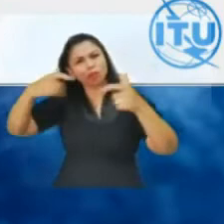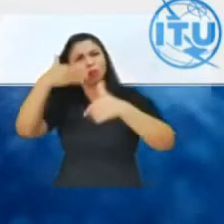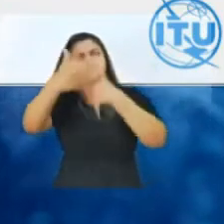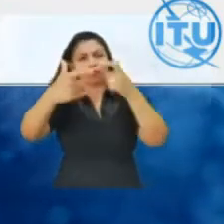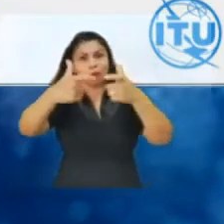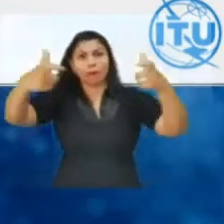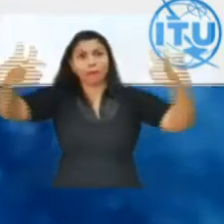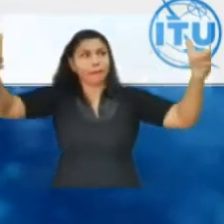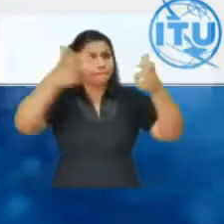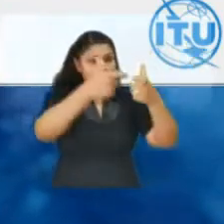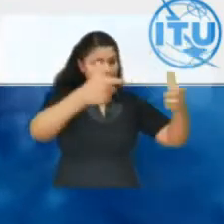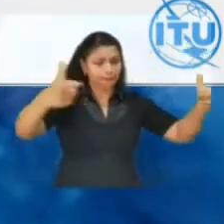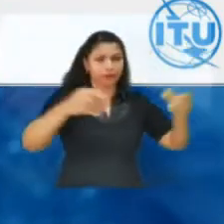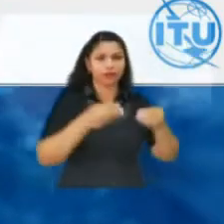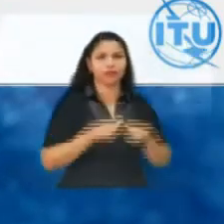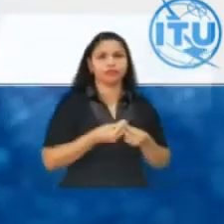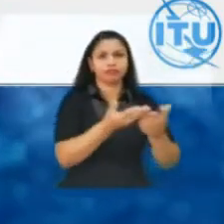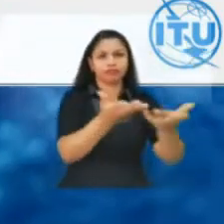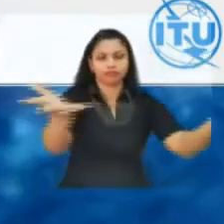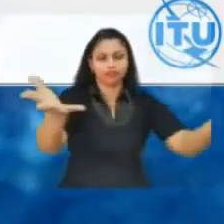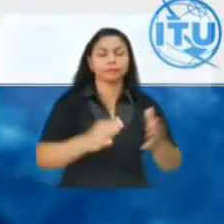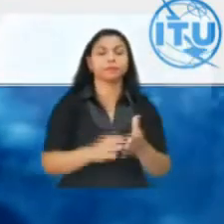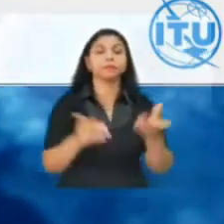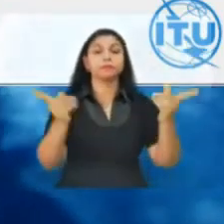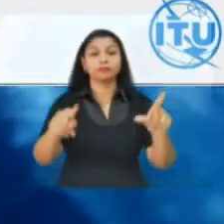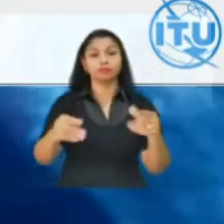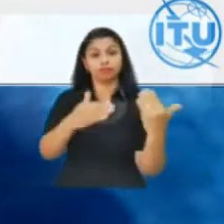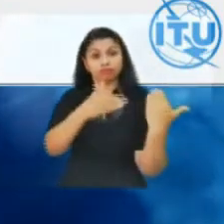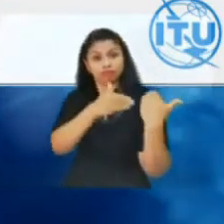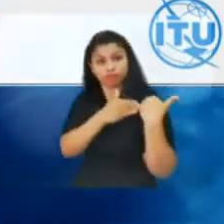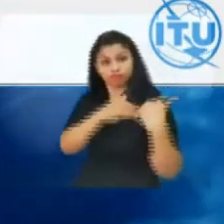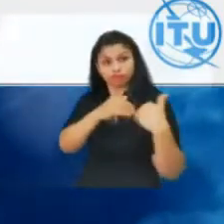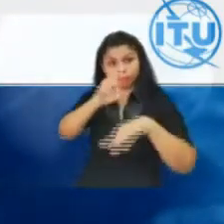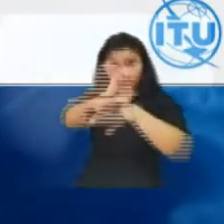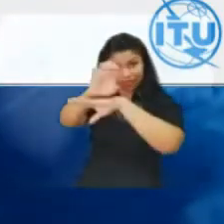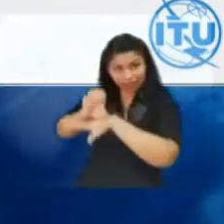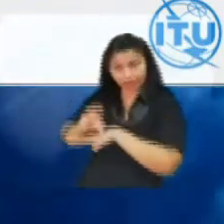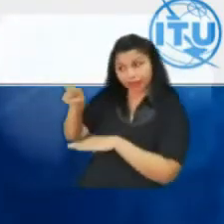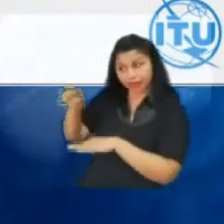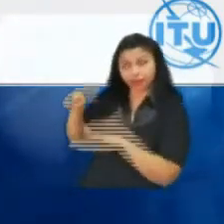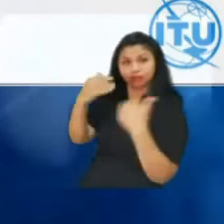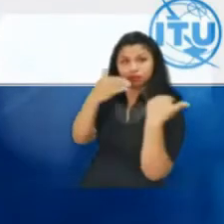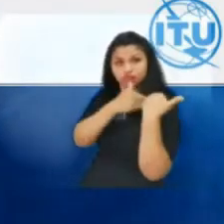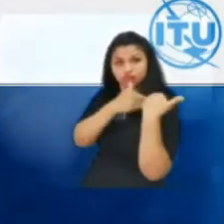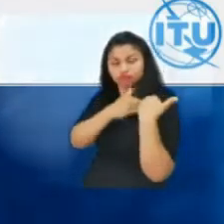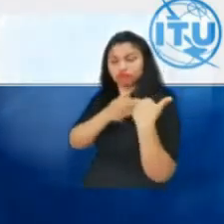others regulating authorities these national ones these have to balance out these national